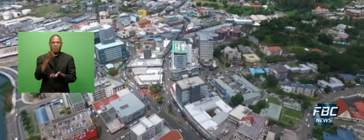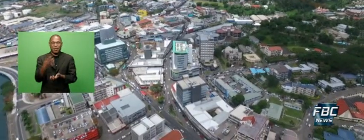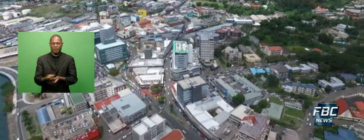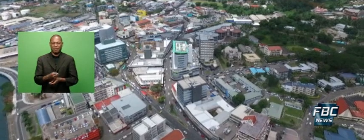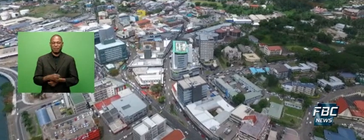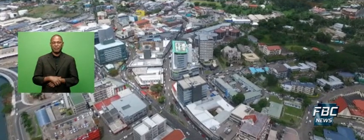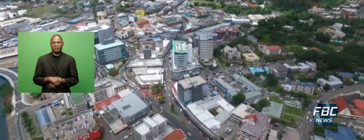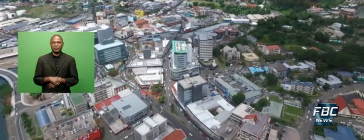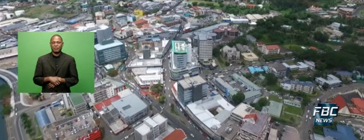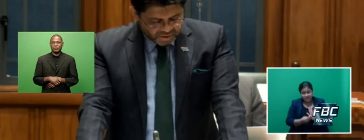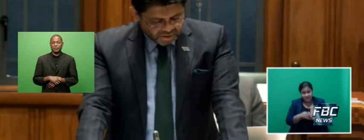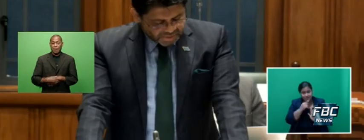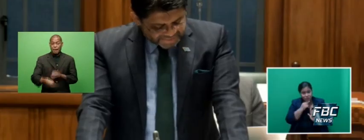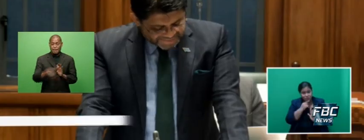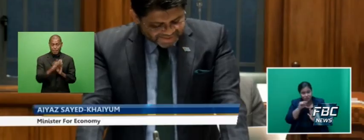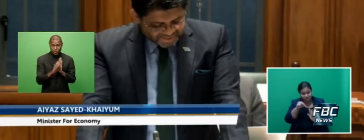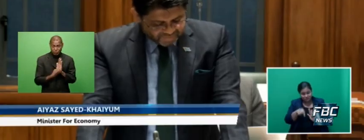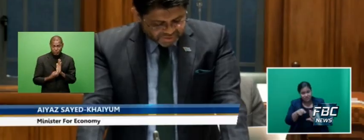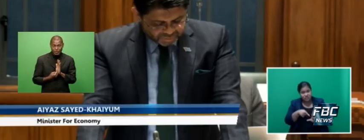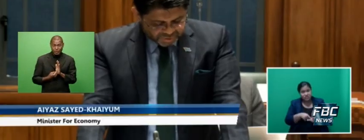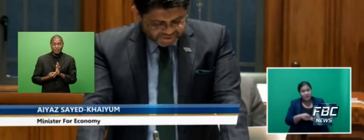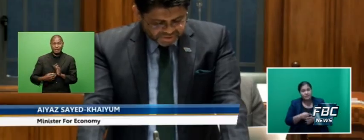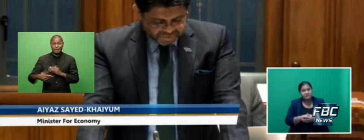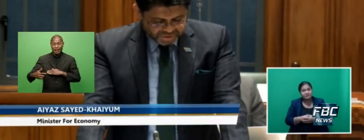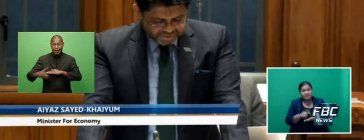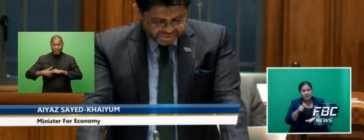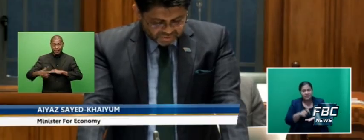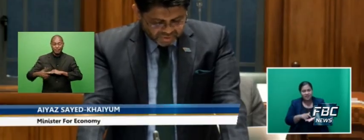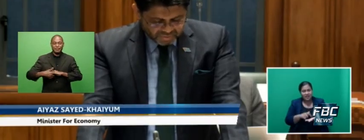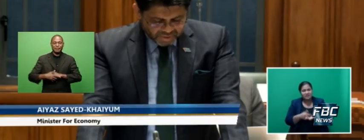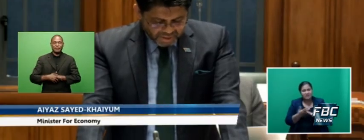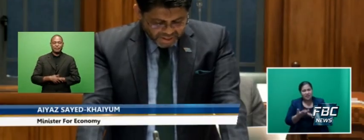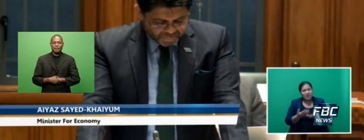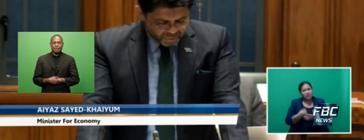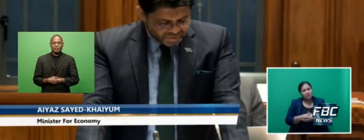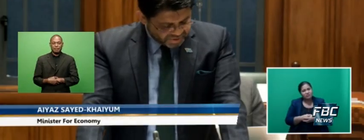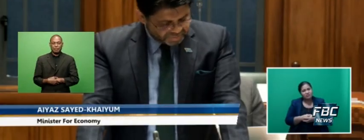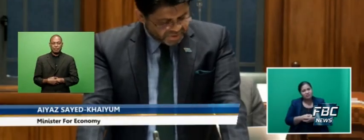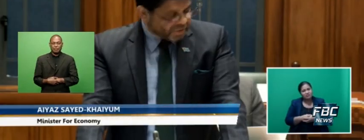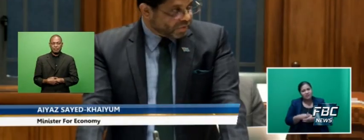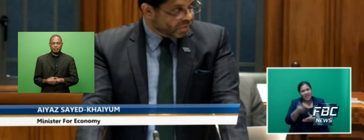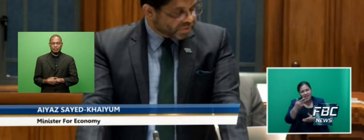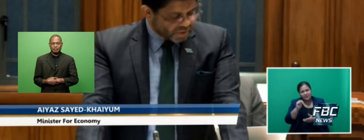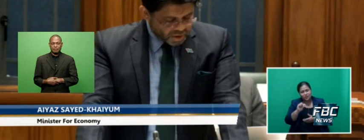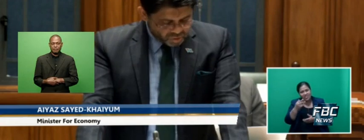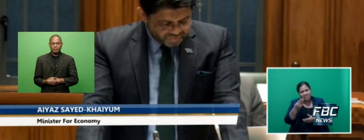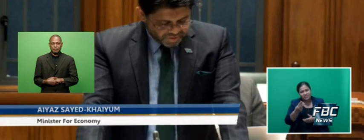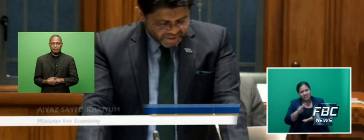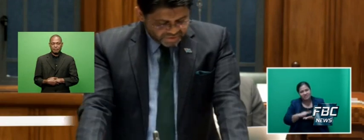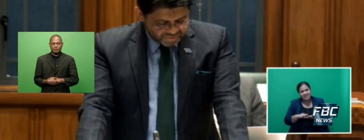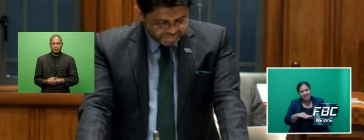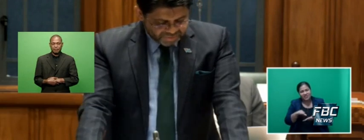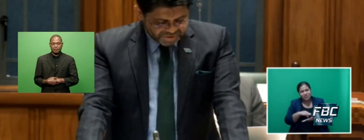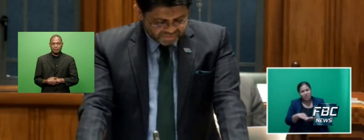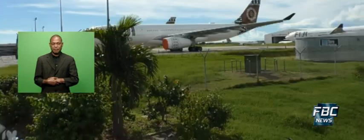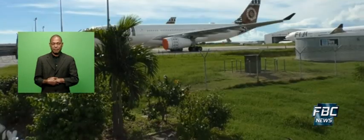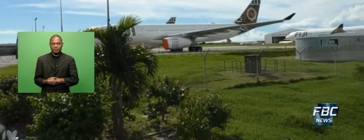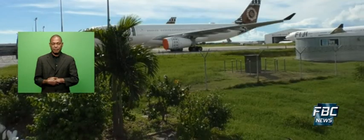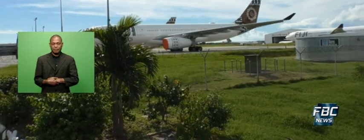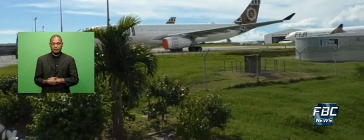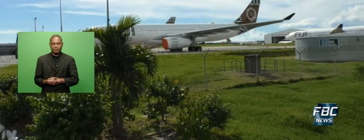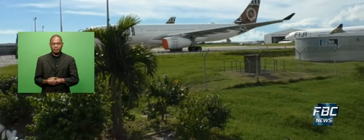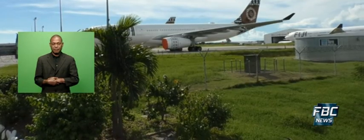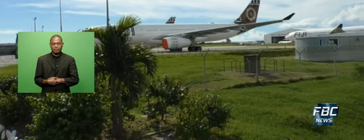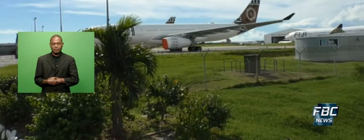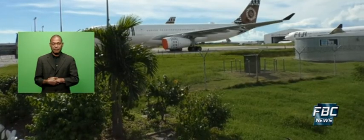budgeted level of borrowings for this fiscal year, debt levels are projected to increase to around $8.3 billion over 83%